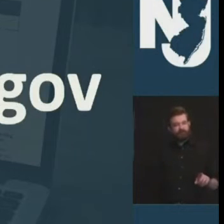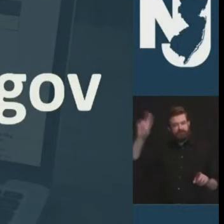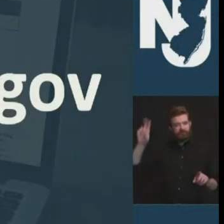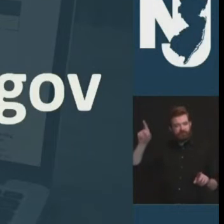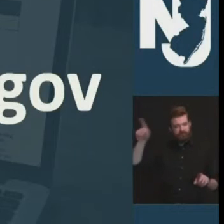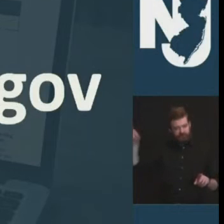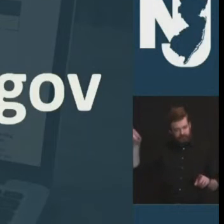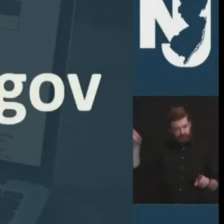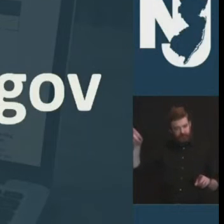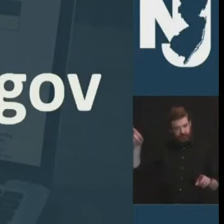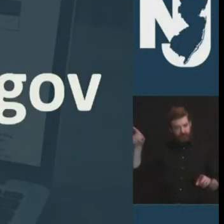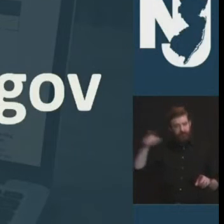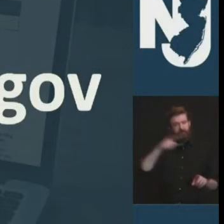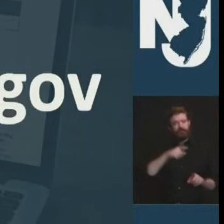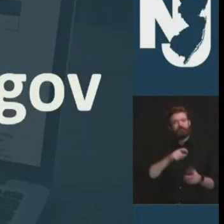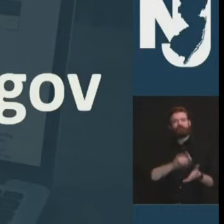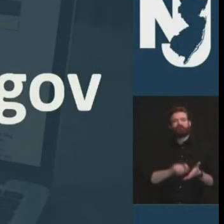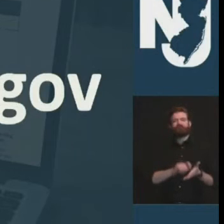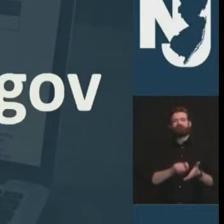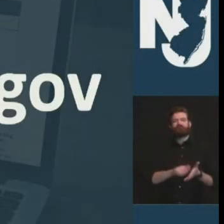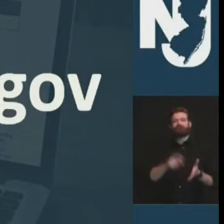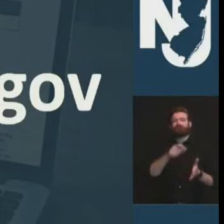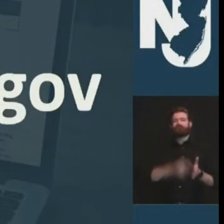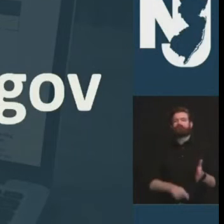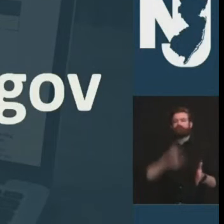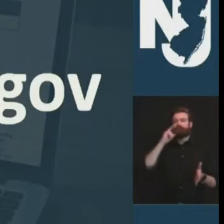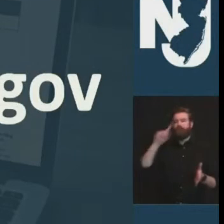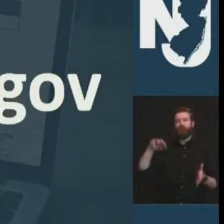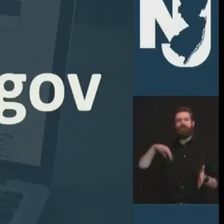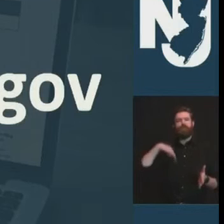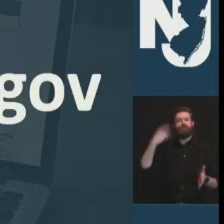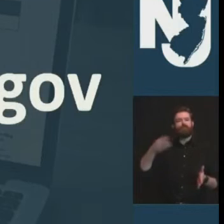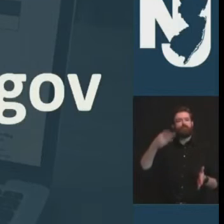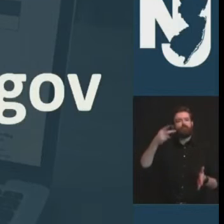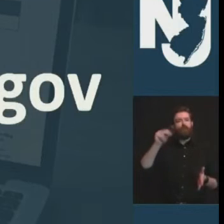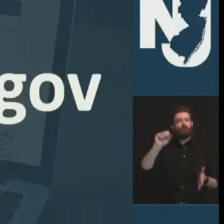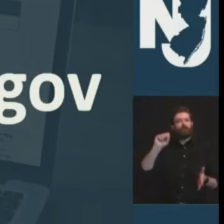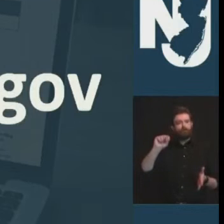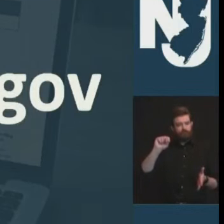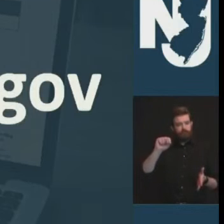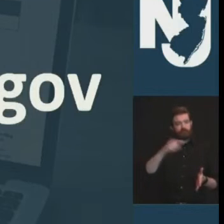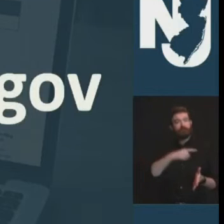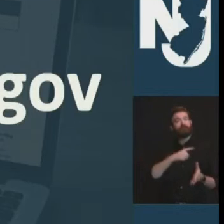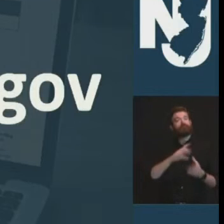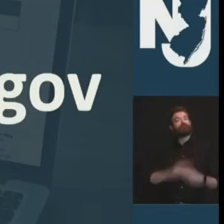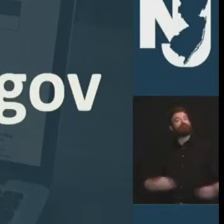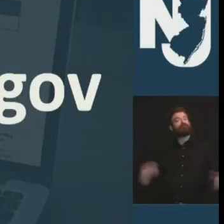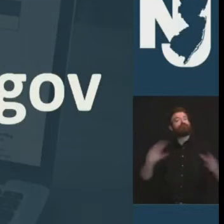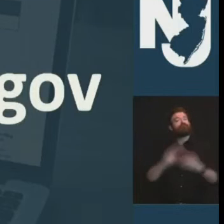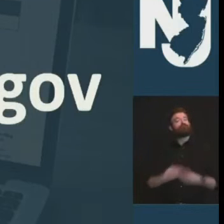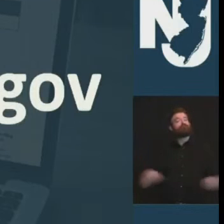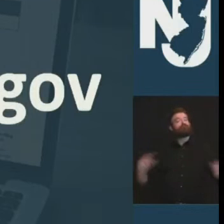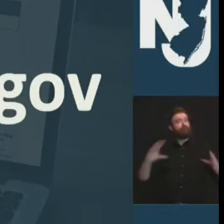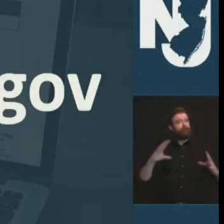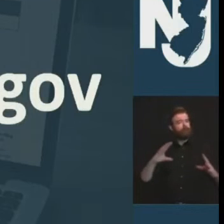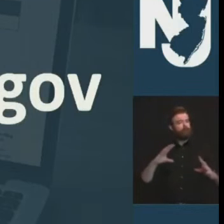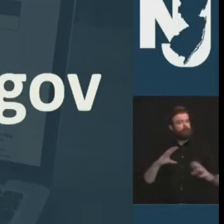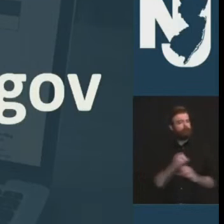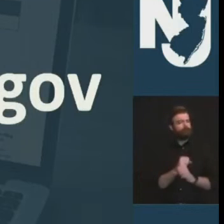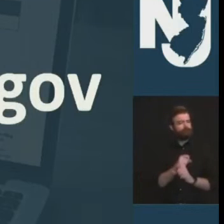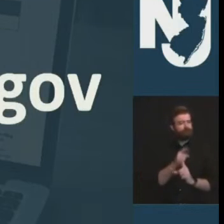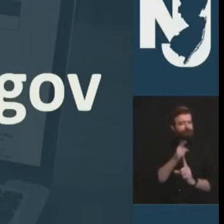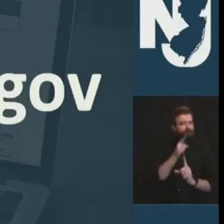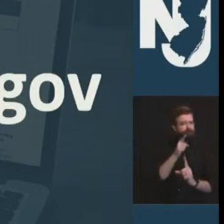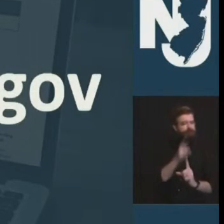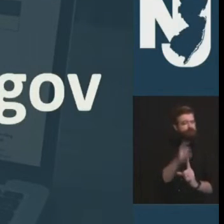post that made this um sort of summarize what i've just said even more articulately uh and really captured that sense